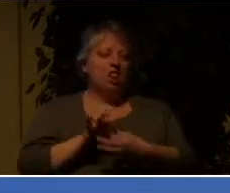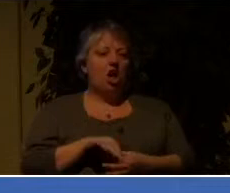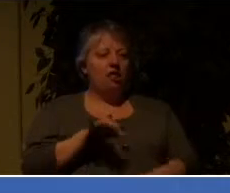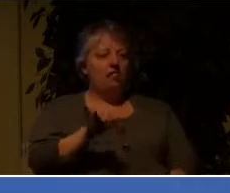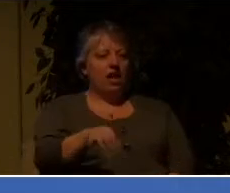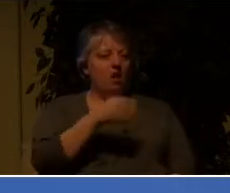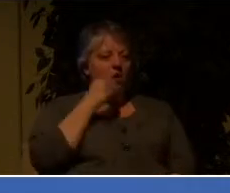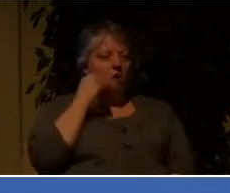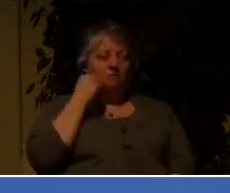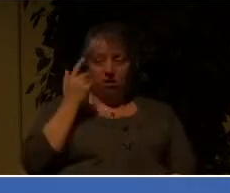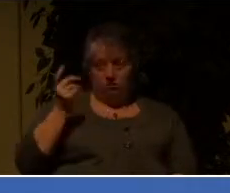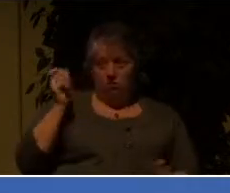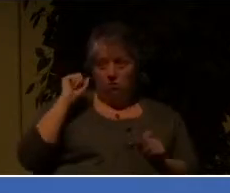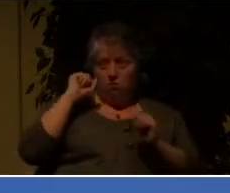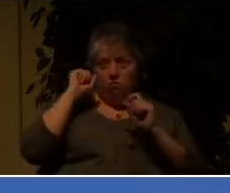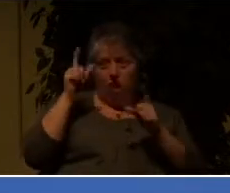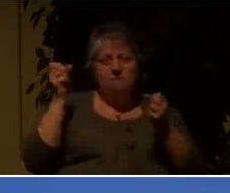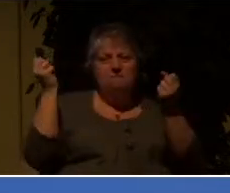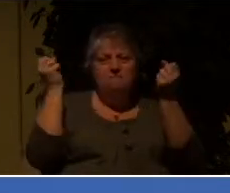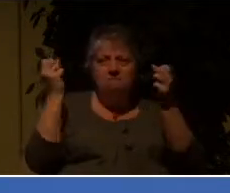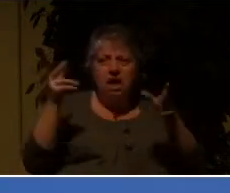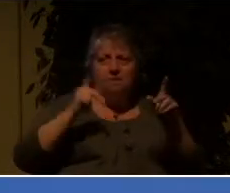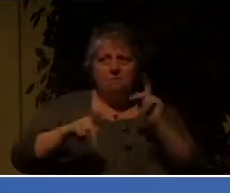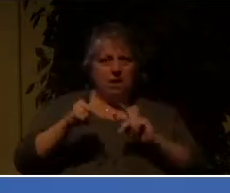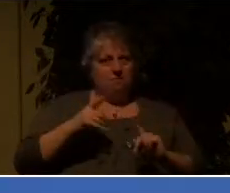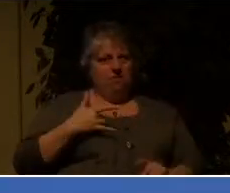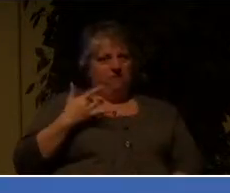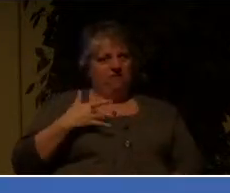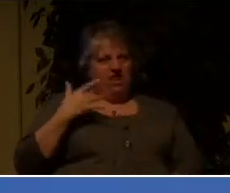amazed at how many people grow up in homes like that, by the way.